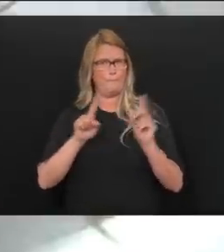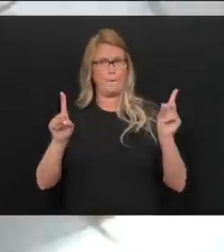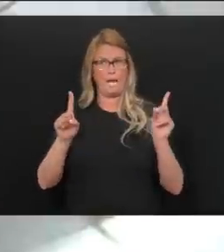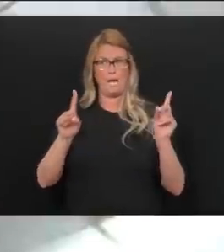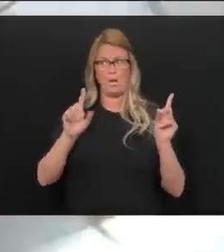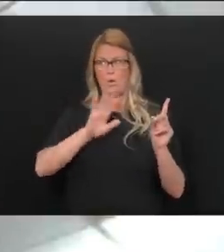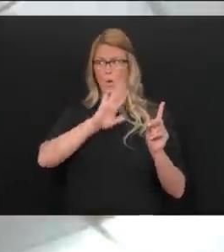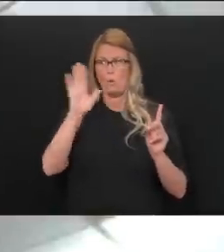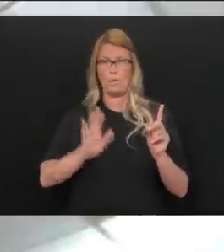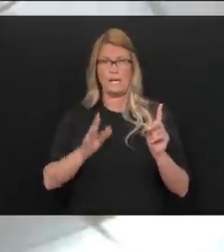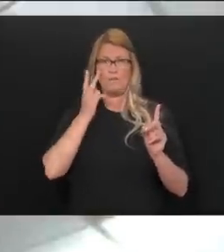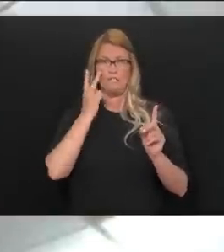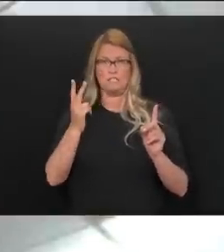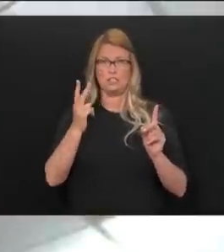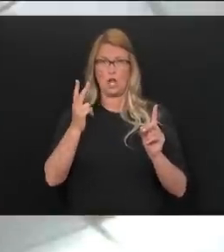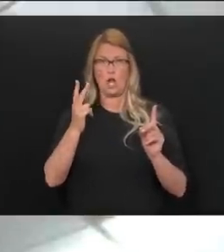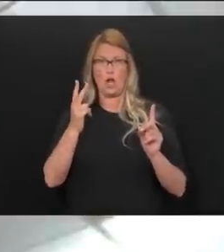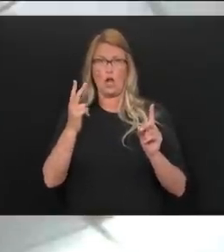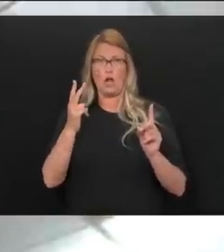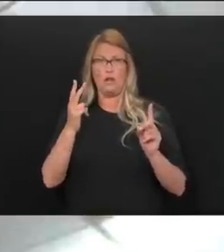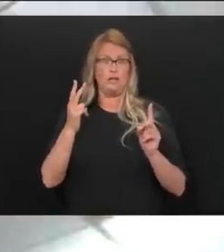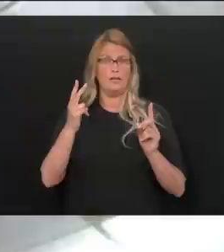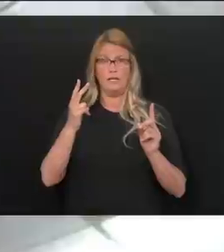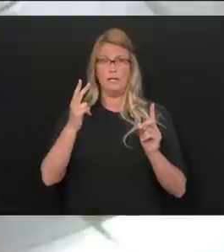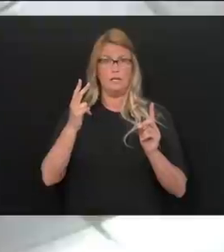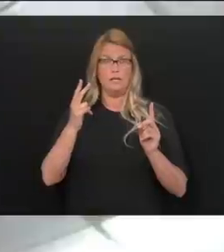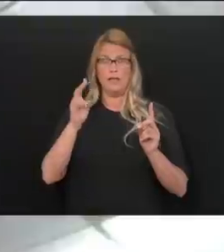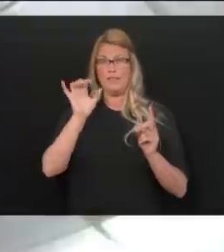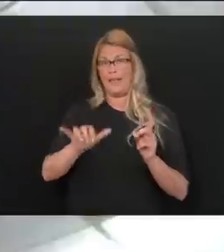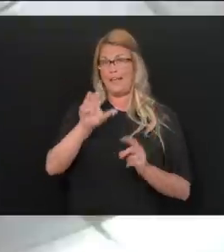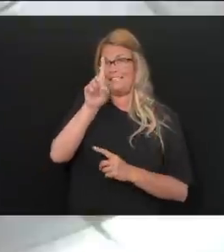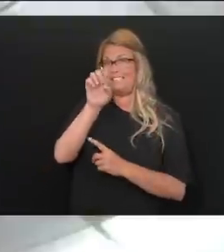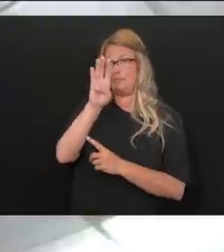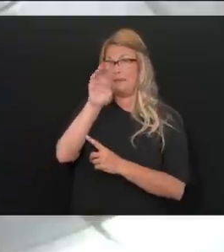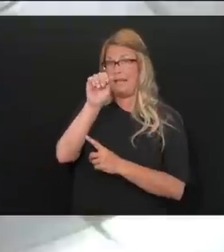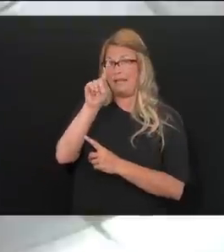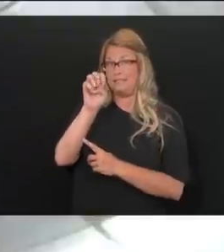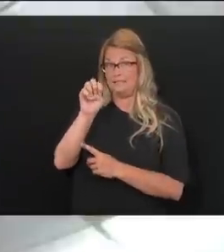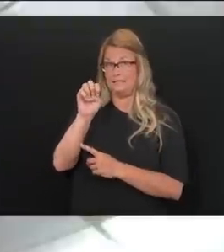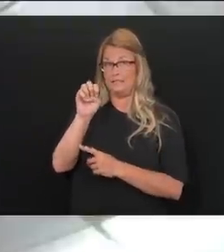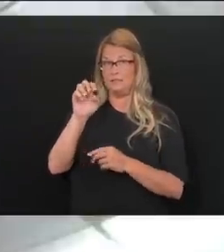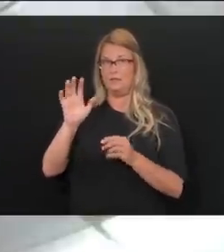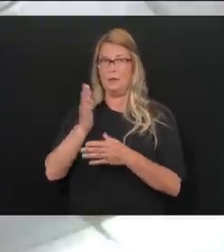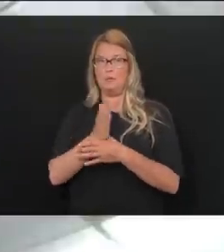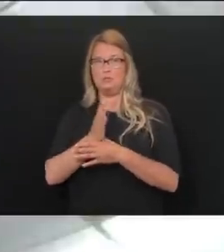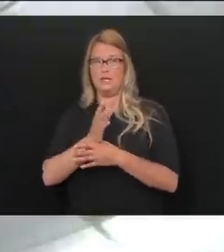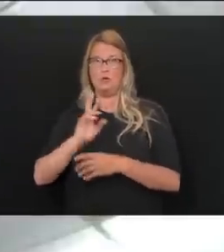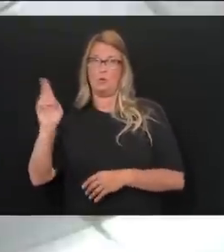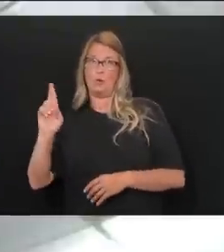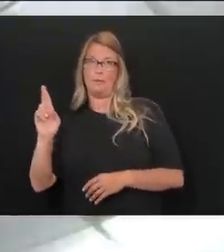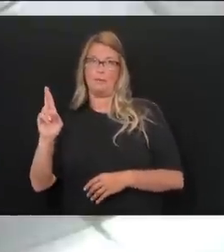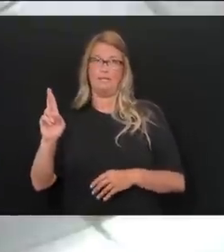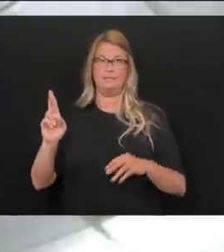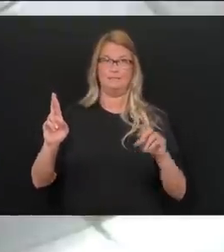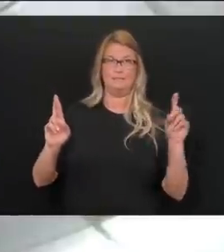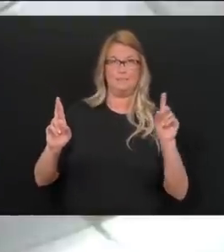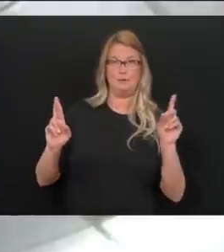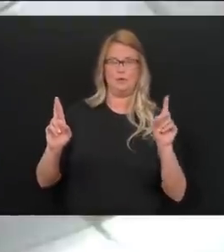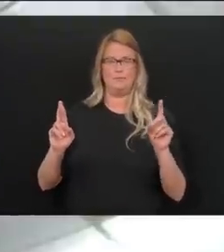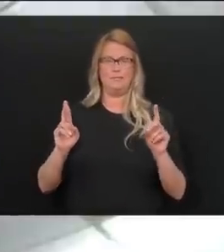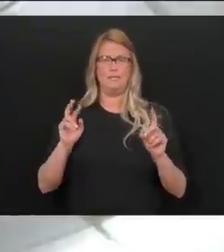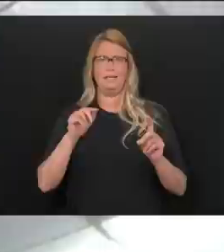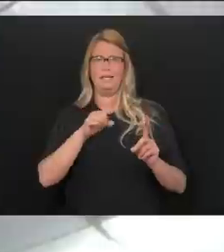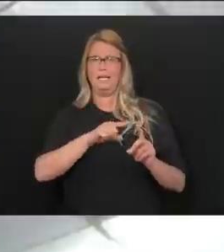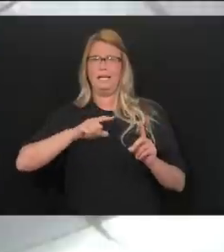Republican primary opponents, including the governor. Uh, the governor, a couple of times, you've said that you haven't even visited your campaign